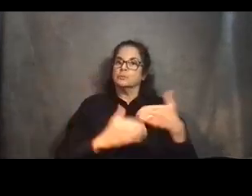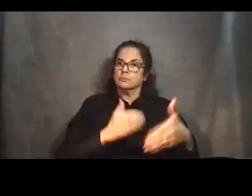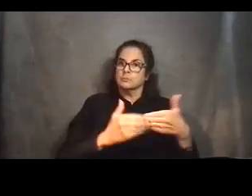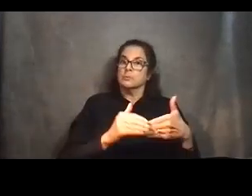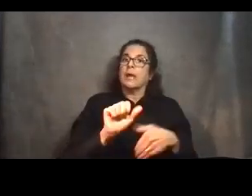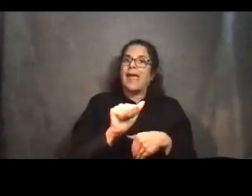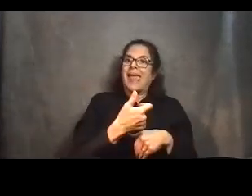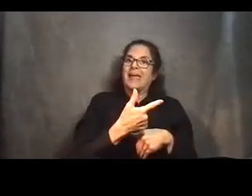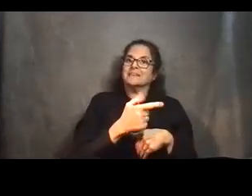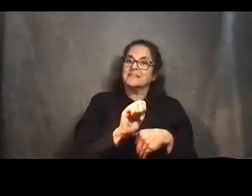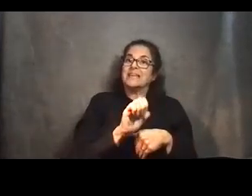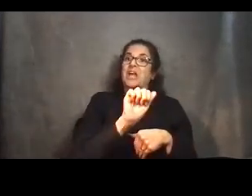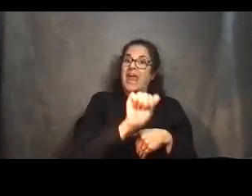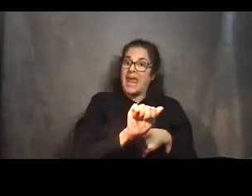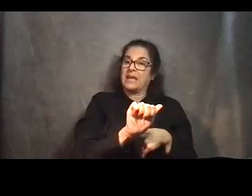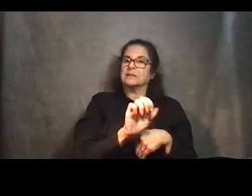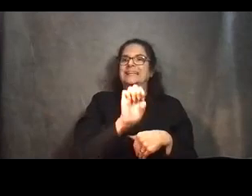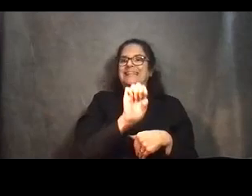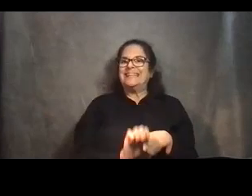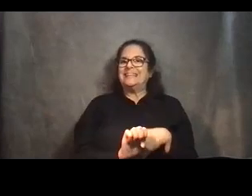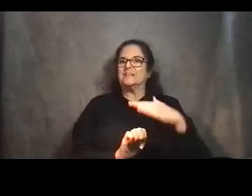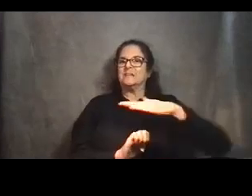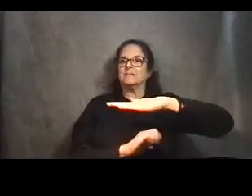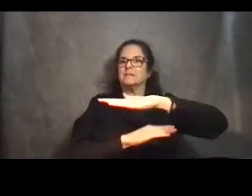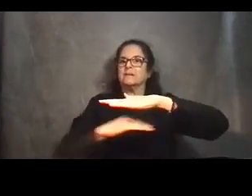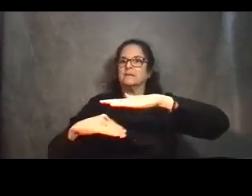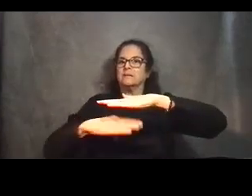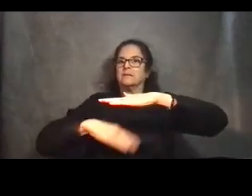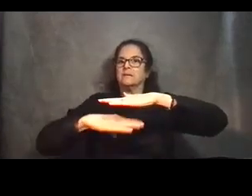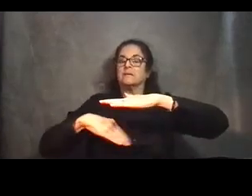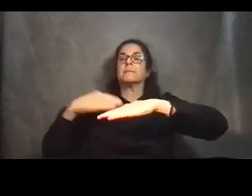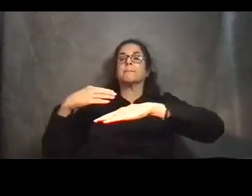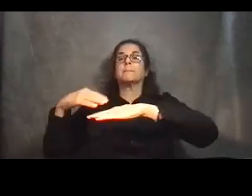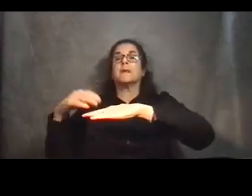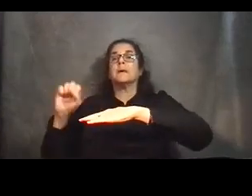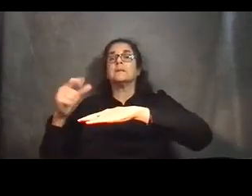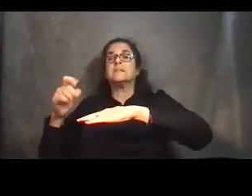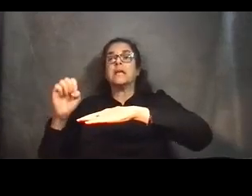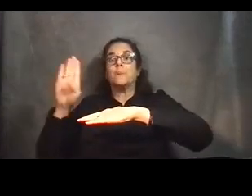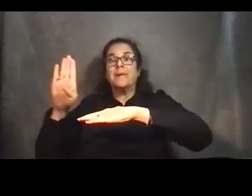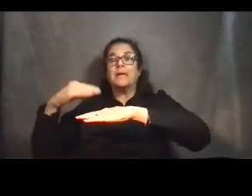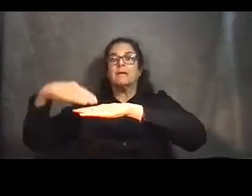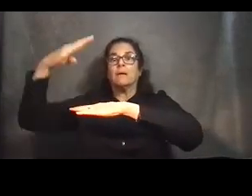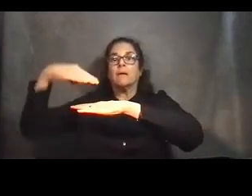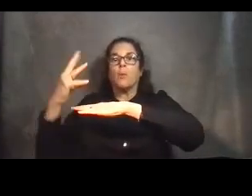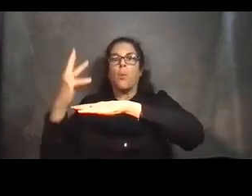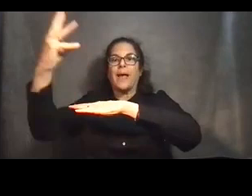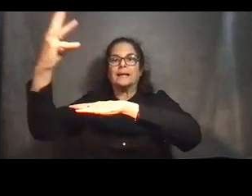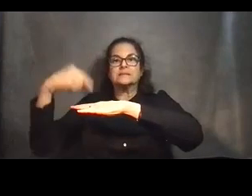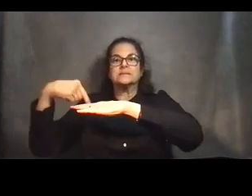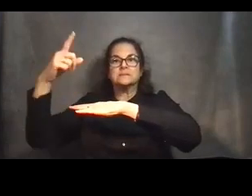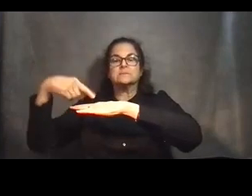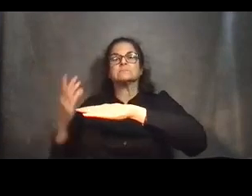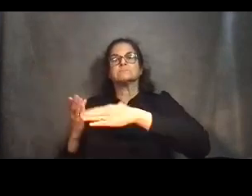which is the east side of the tracks, and stage B, which is the west side of the tracks. By dividing the construction